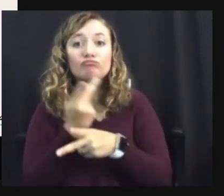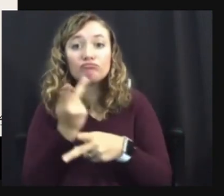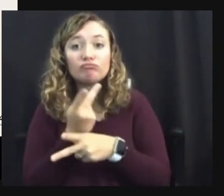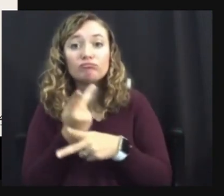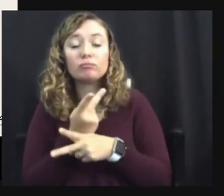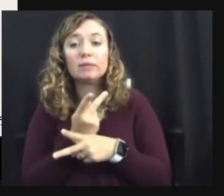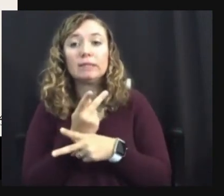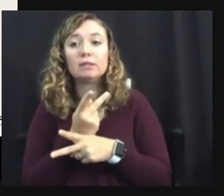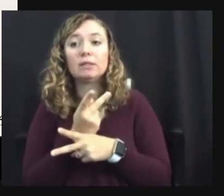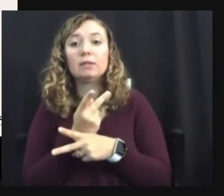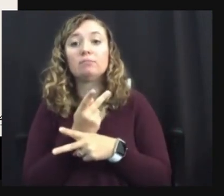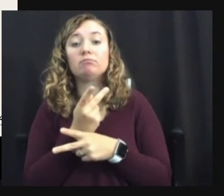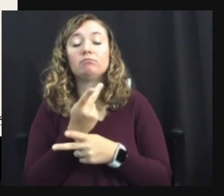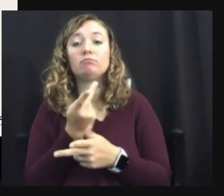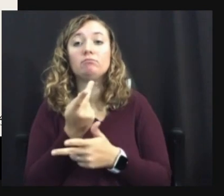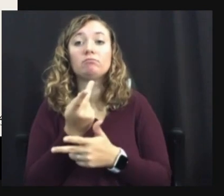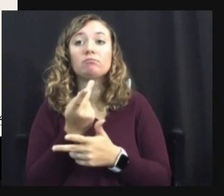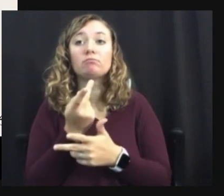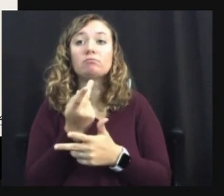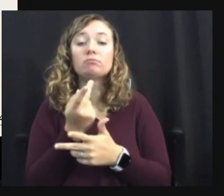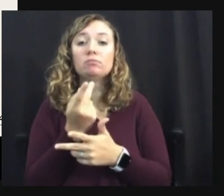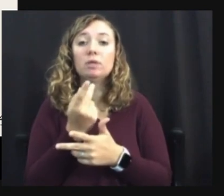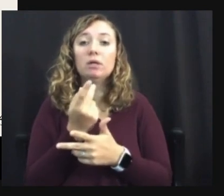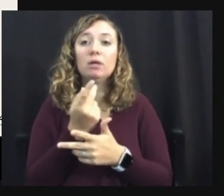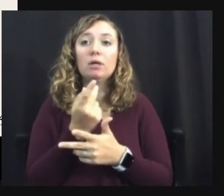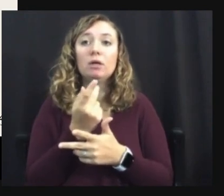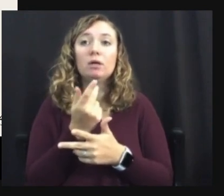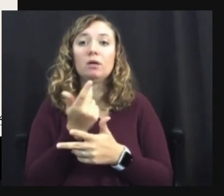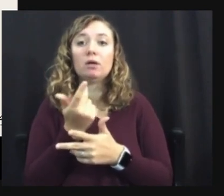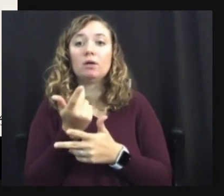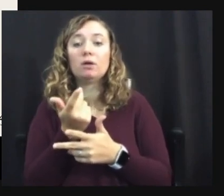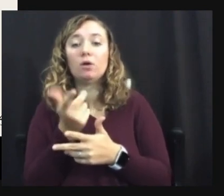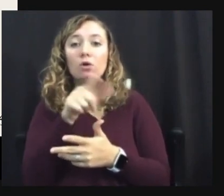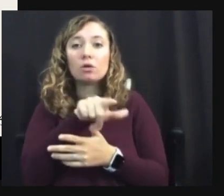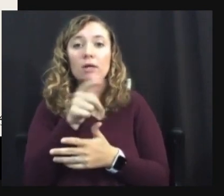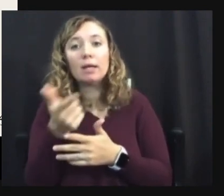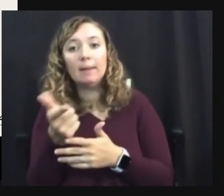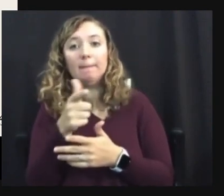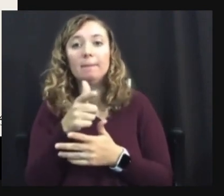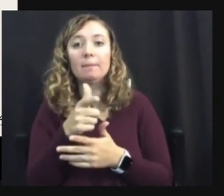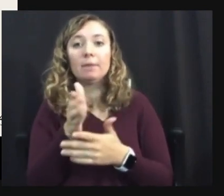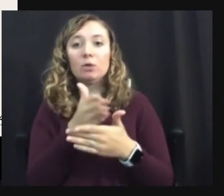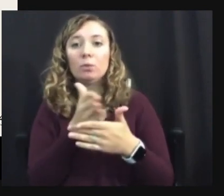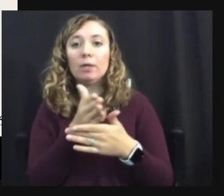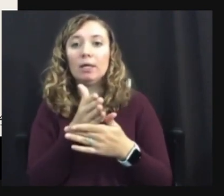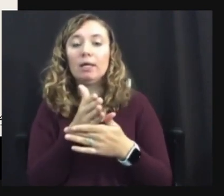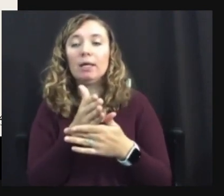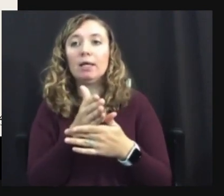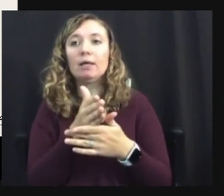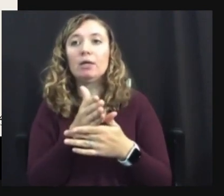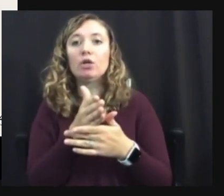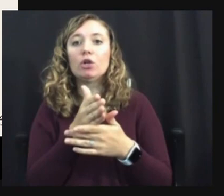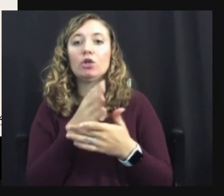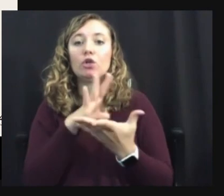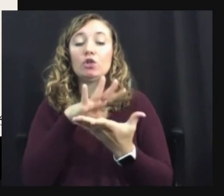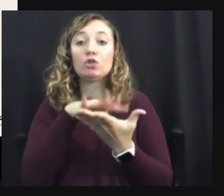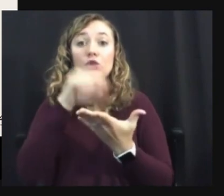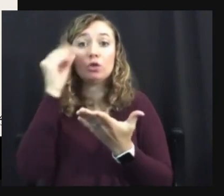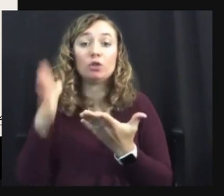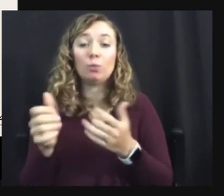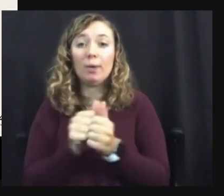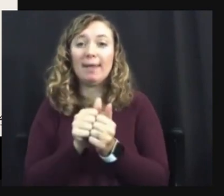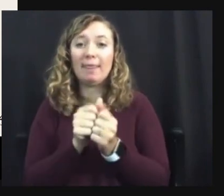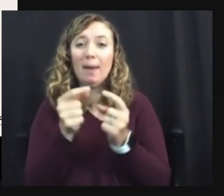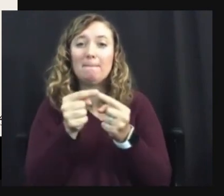to alternate between, uh, students who have opposing needs. So that you might have a sensory